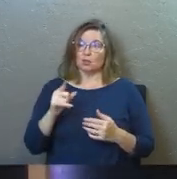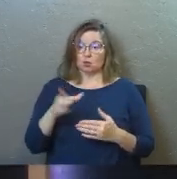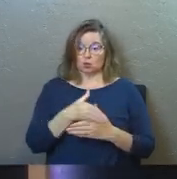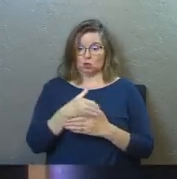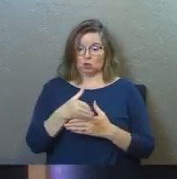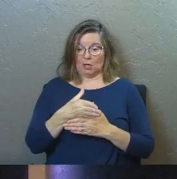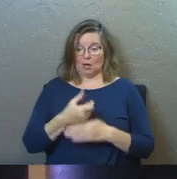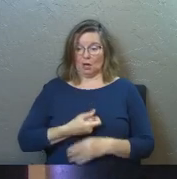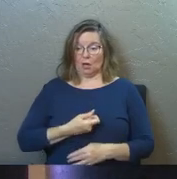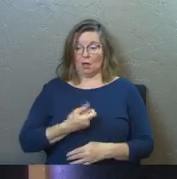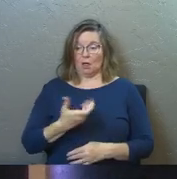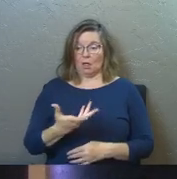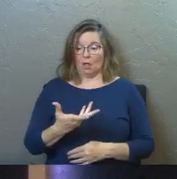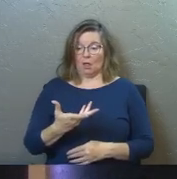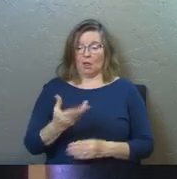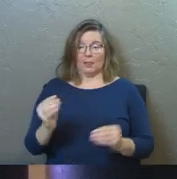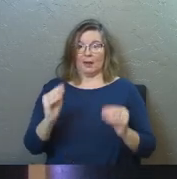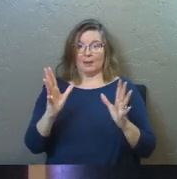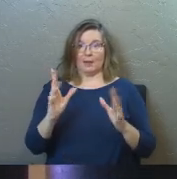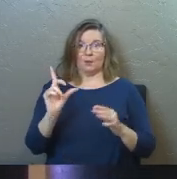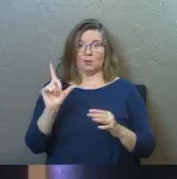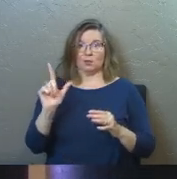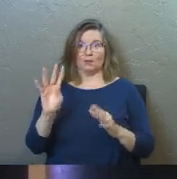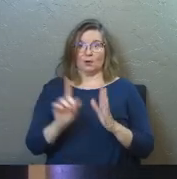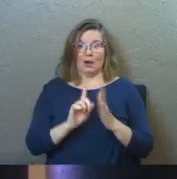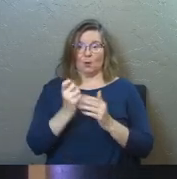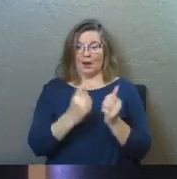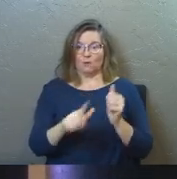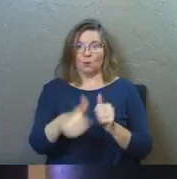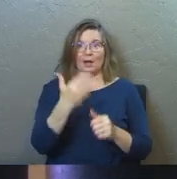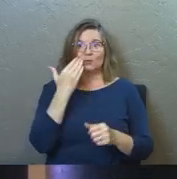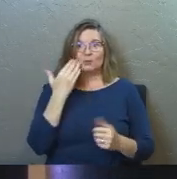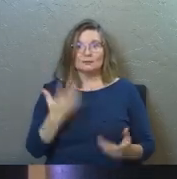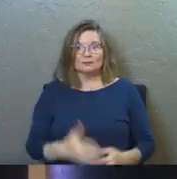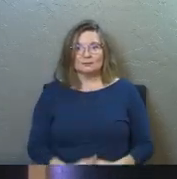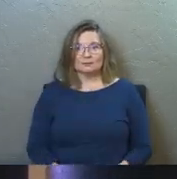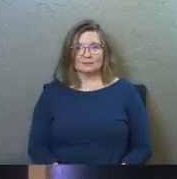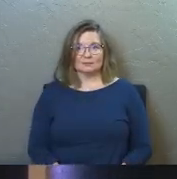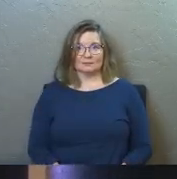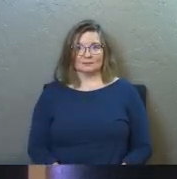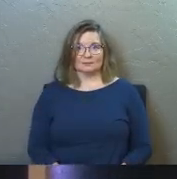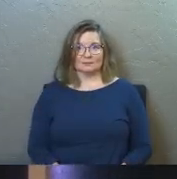you shared something, and then magically within 24 hours, everybody else knew about it?